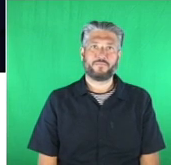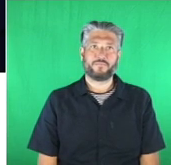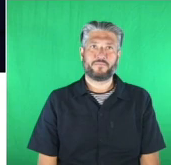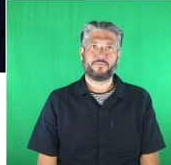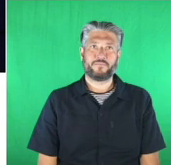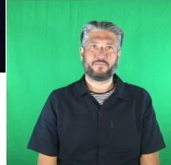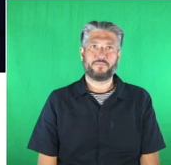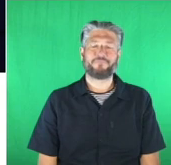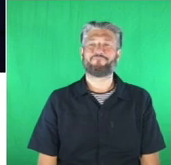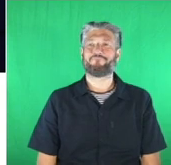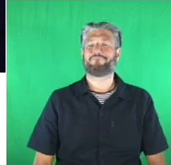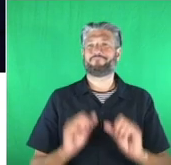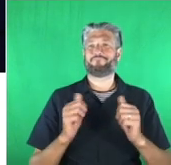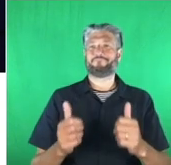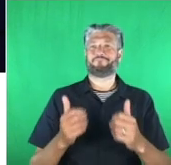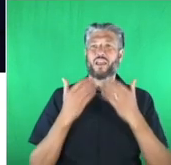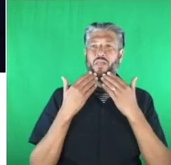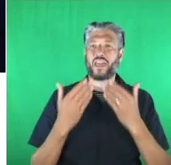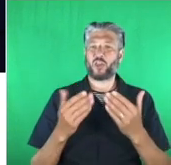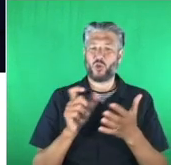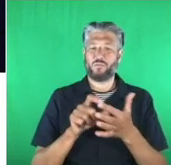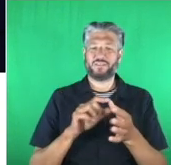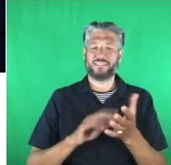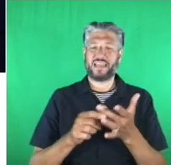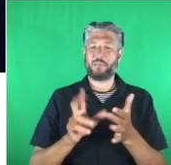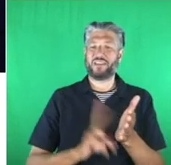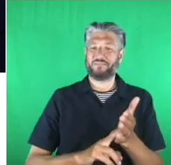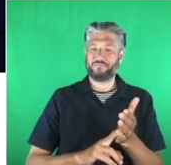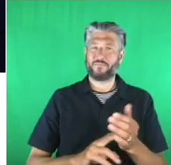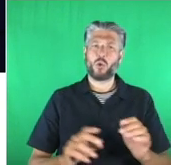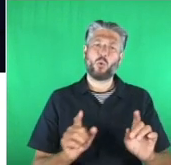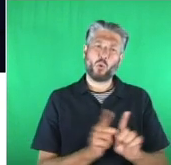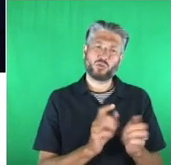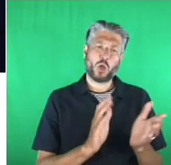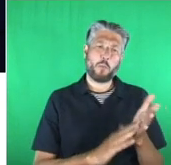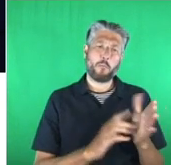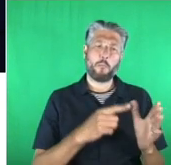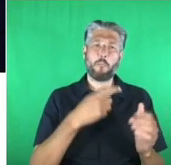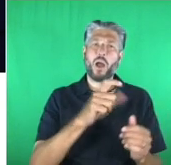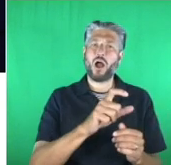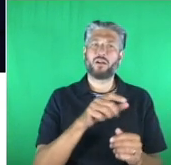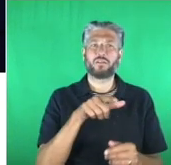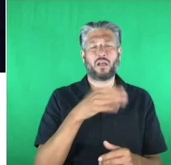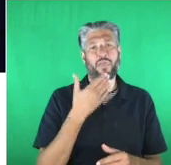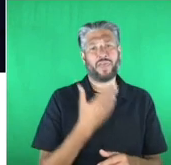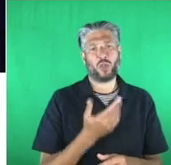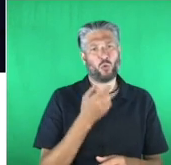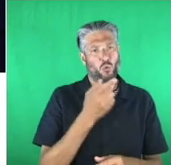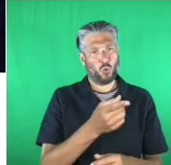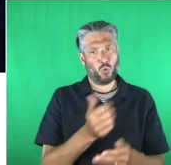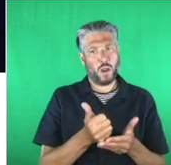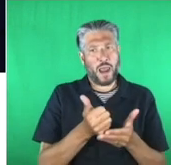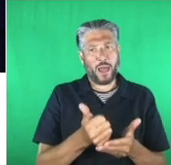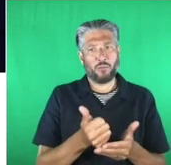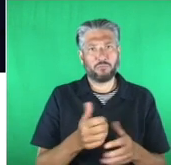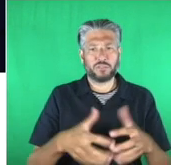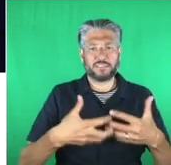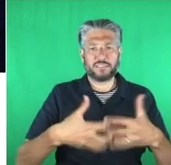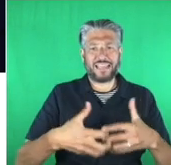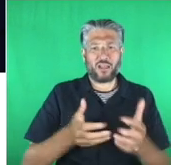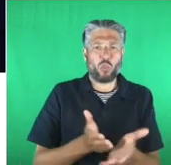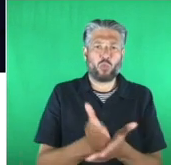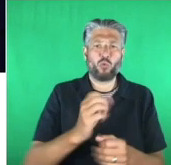Thank you, Damien. And Mark Sloan, thank you so much for your work on Covid tech support. It is such a well deserved award.